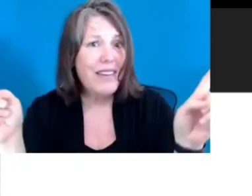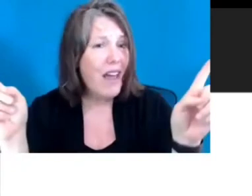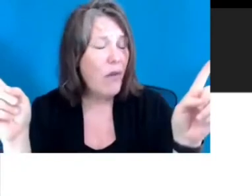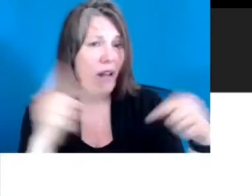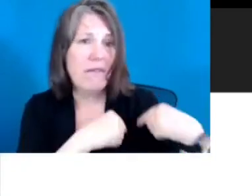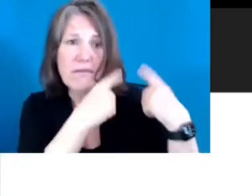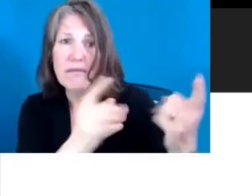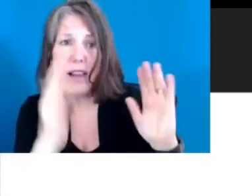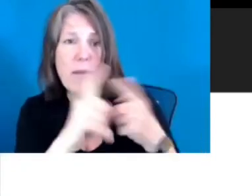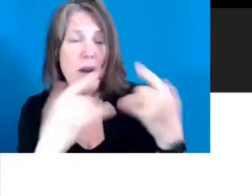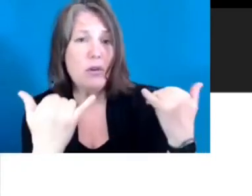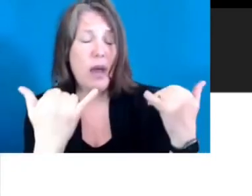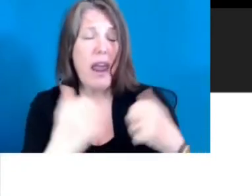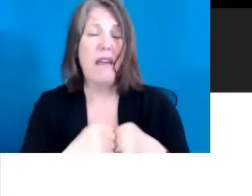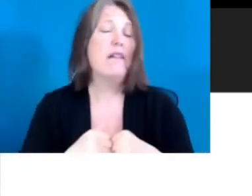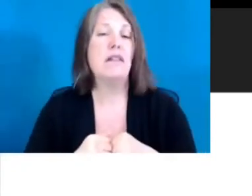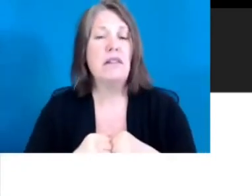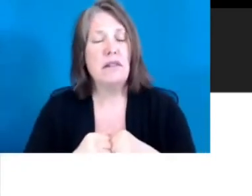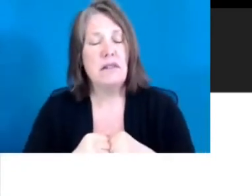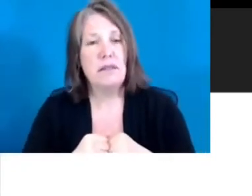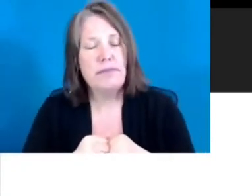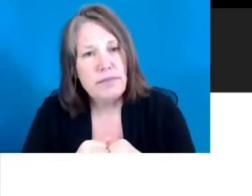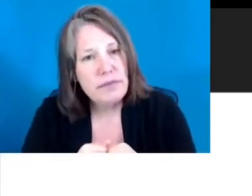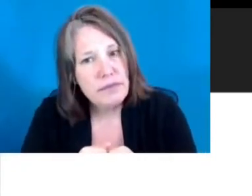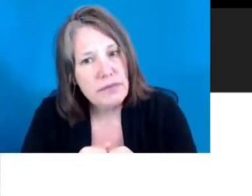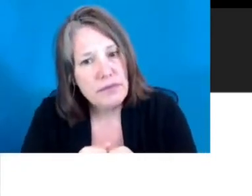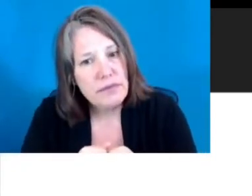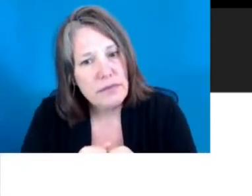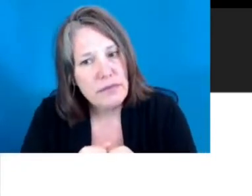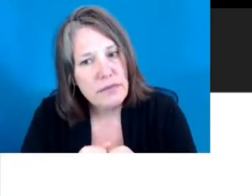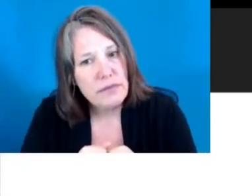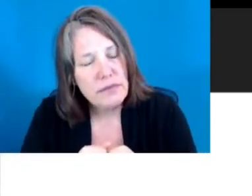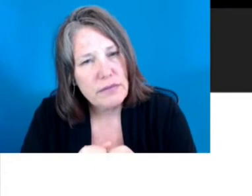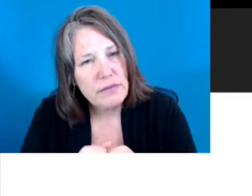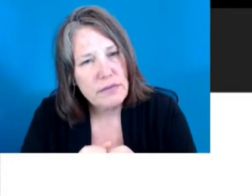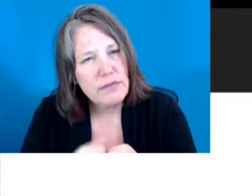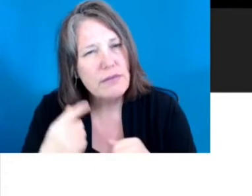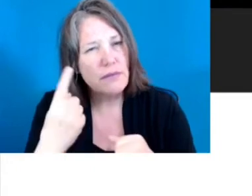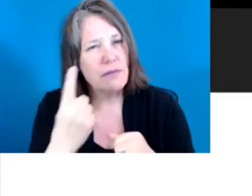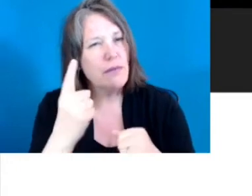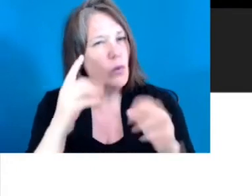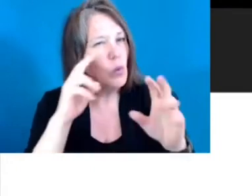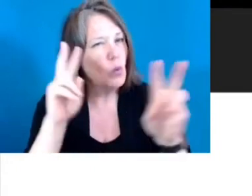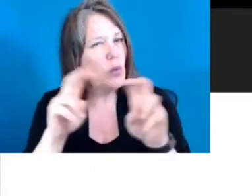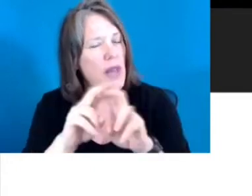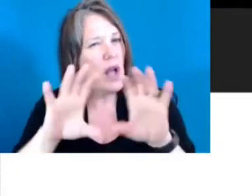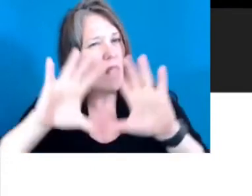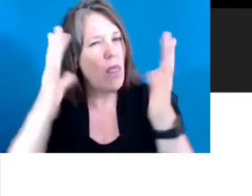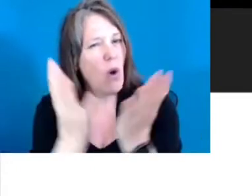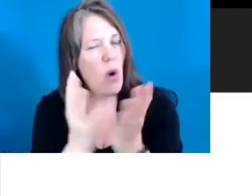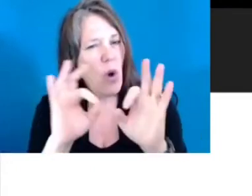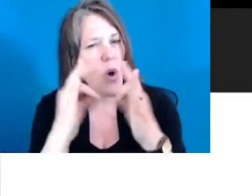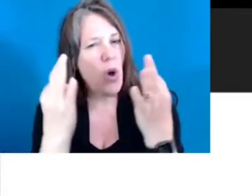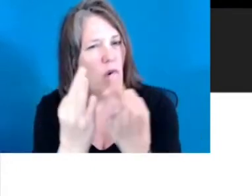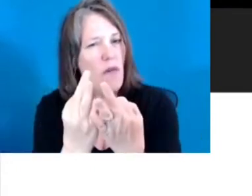than they are today. Because NAS is not looking at an individual person, they're looking at the whole family. And it starts with being a family. There